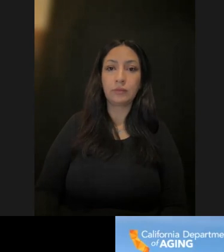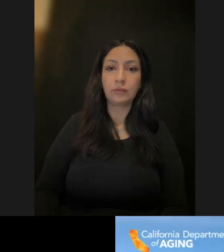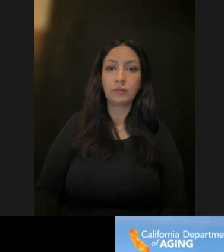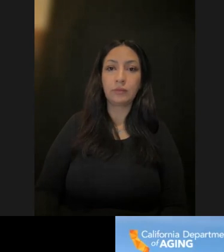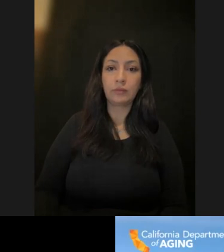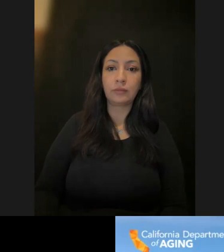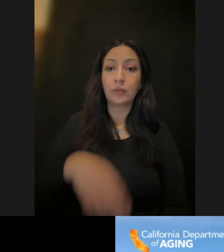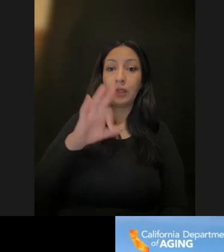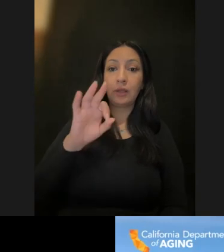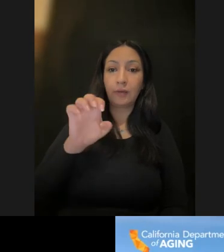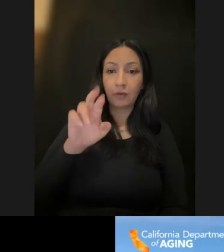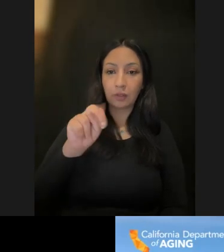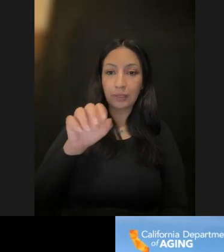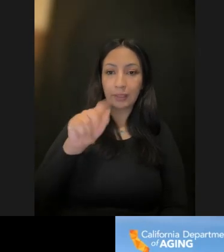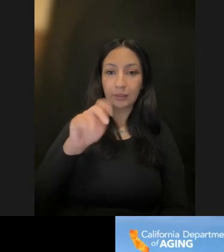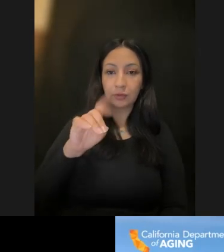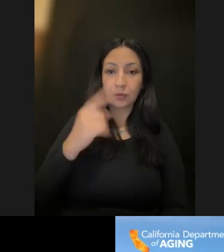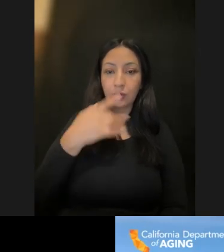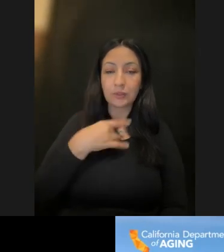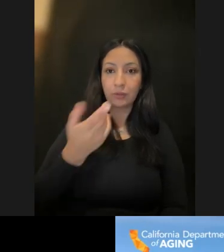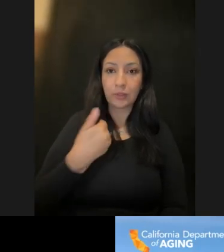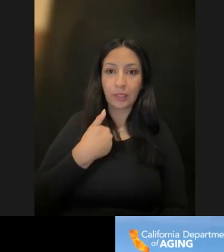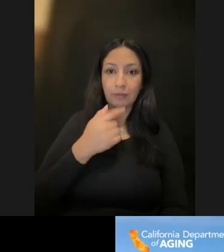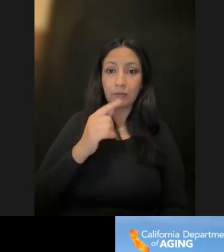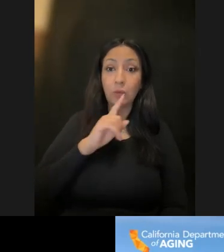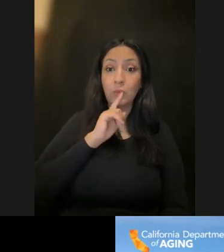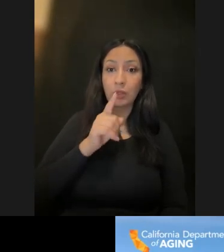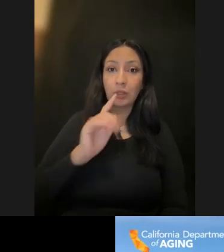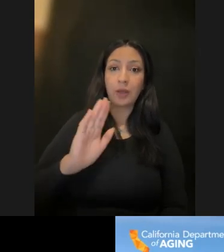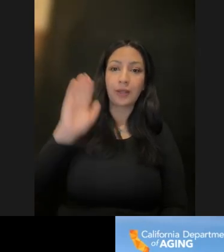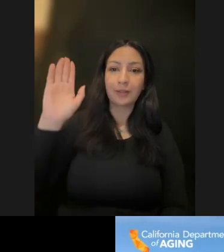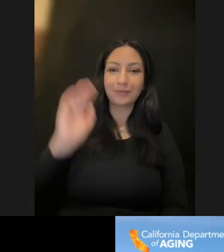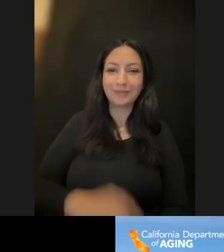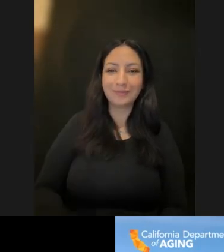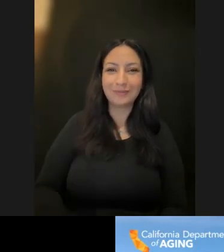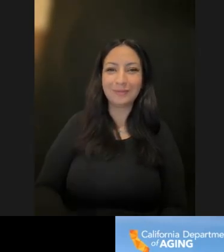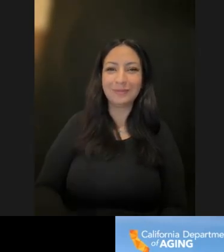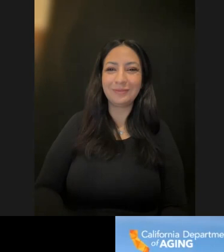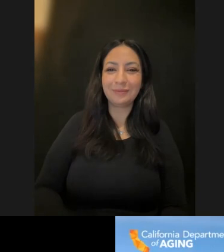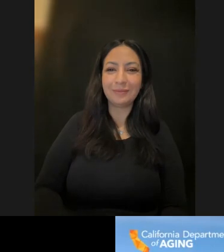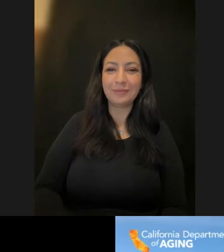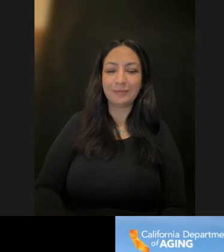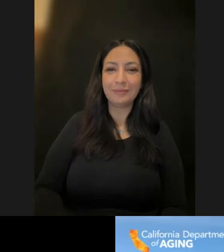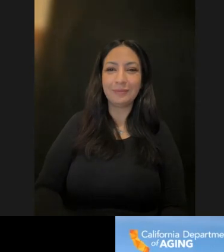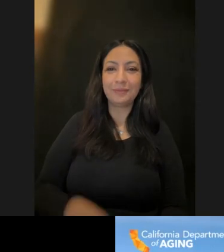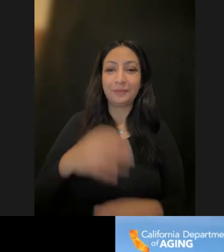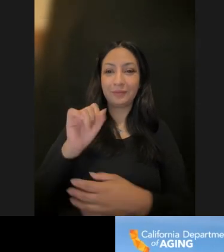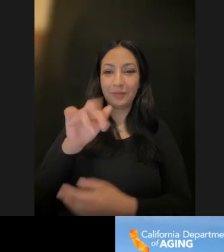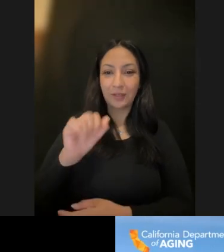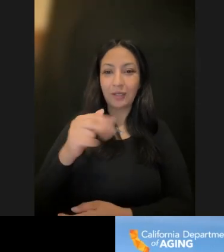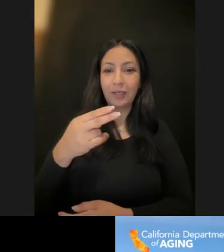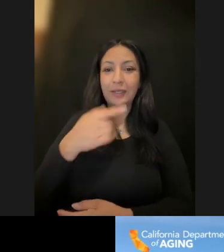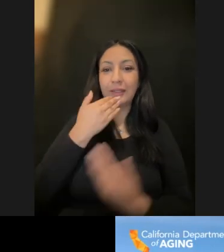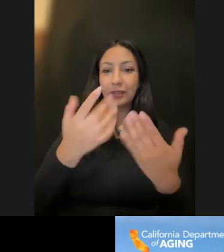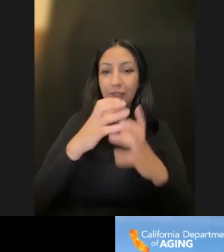Fernando, it looks like you have a real hand raised. Yes. Sarah, again, thank you. That's